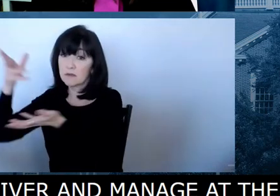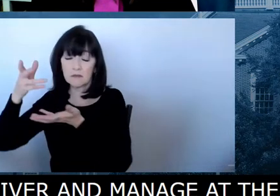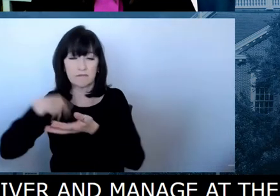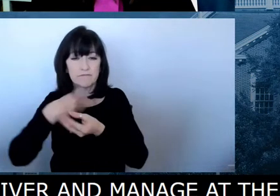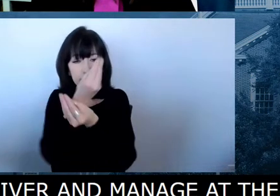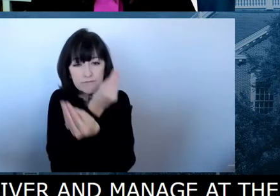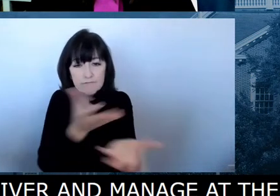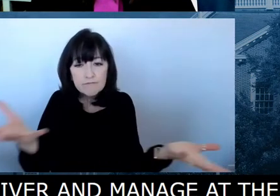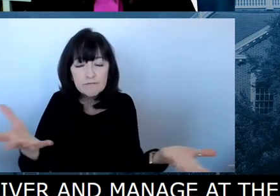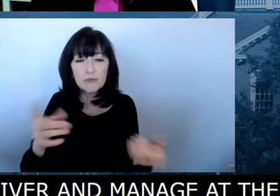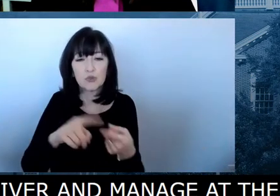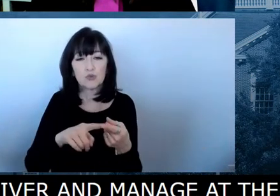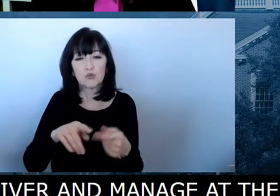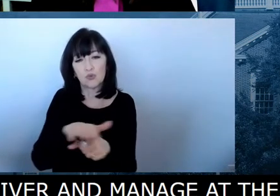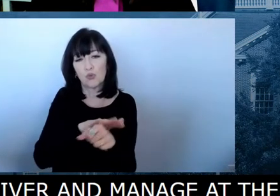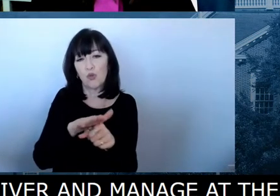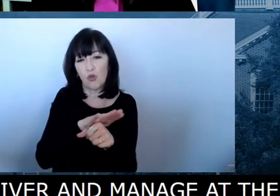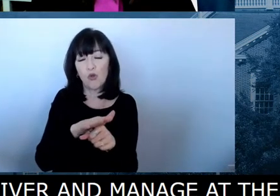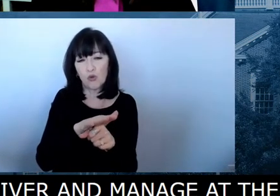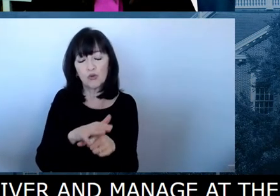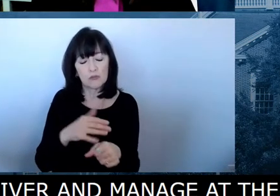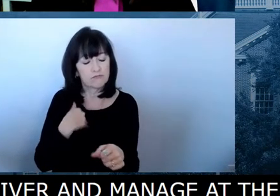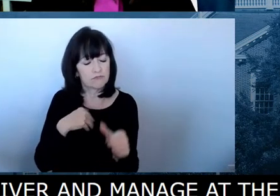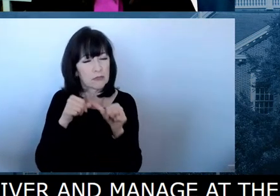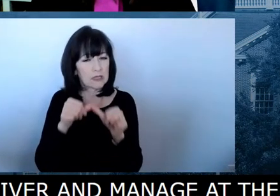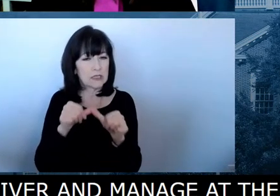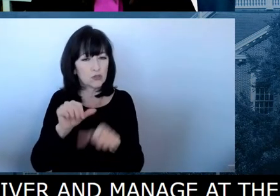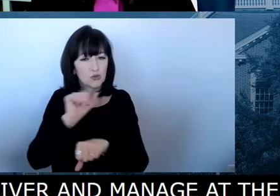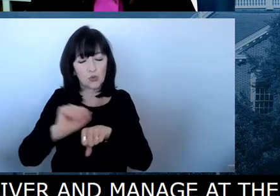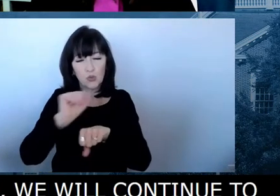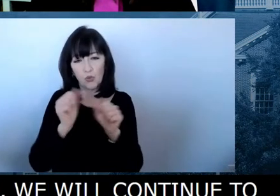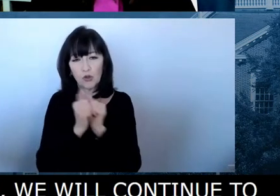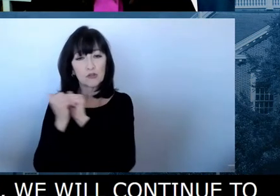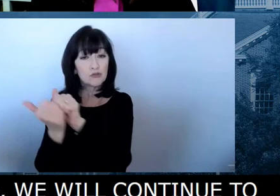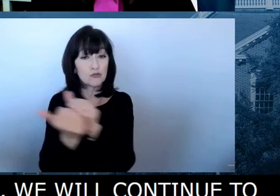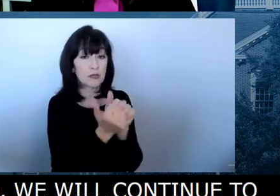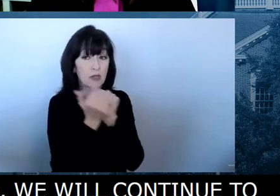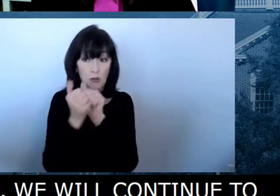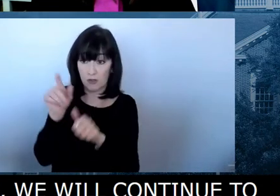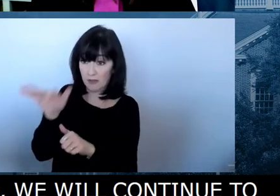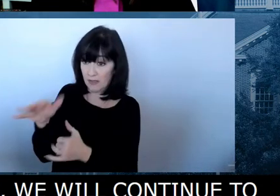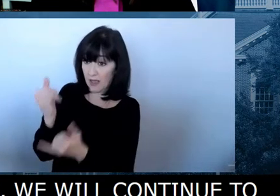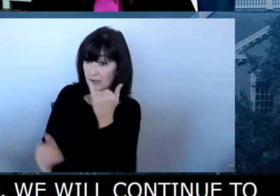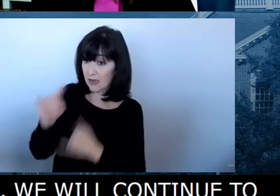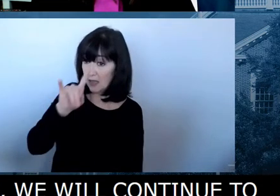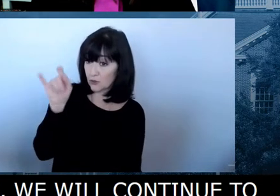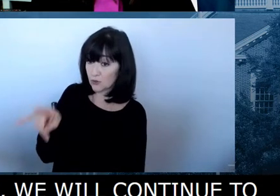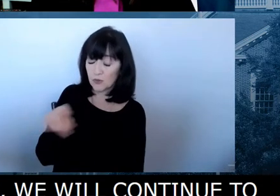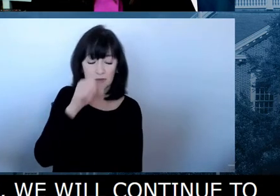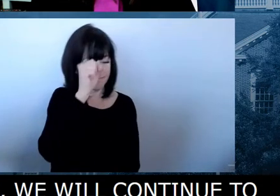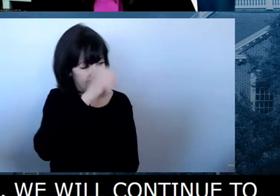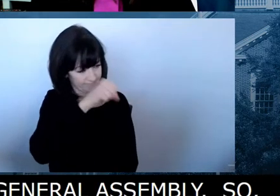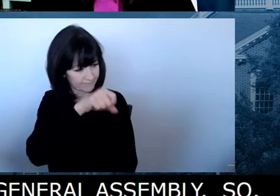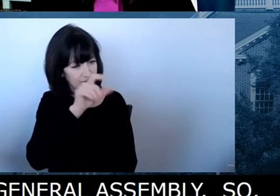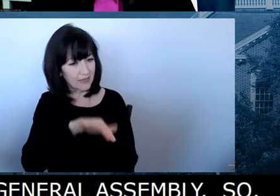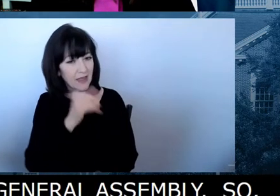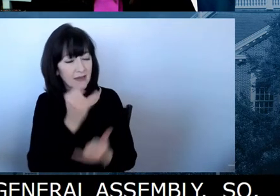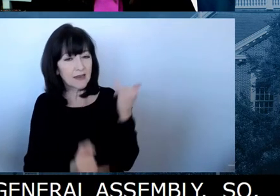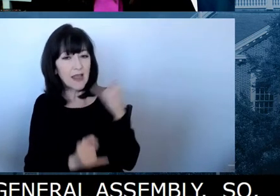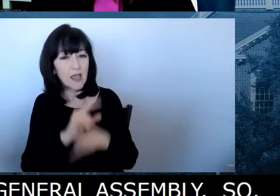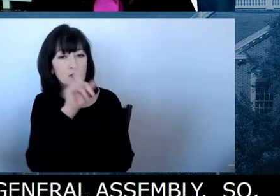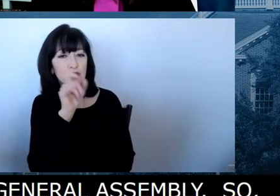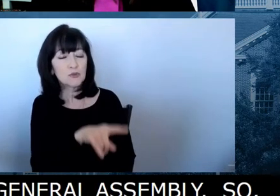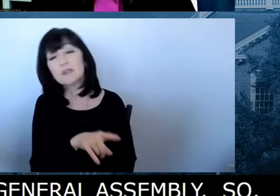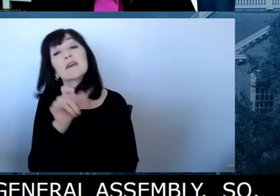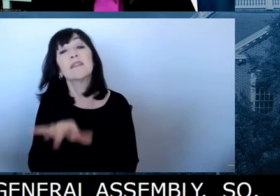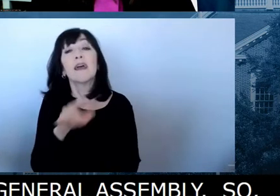that, uh, with members of the general assembly. So that was the last question, was it? Yep. That was the last pre-submitted question. That